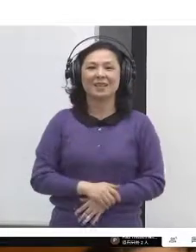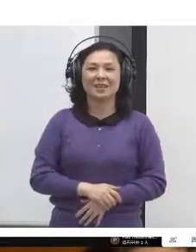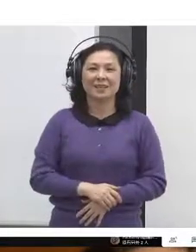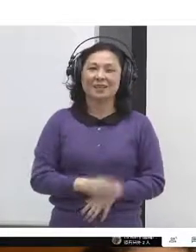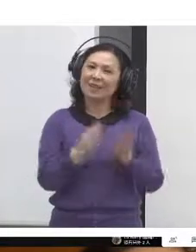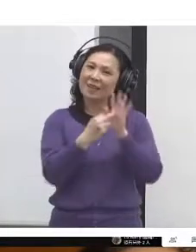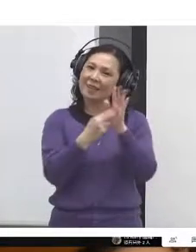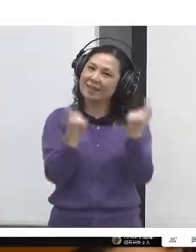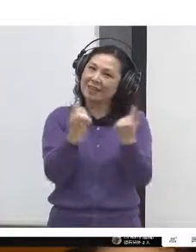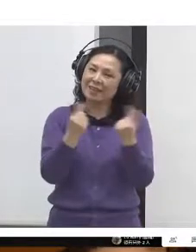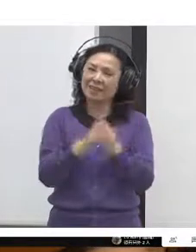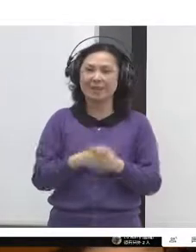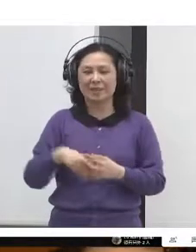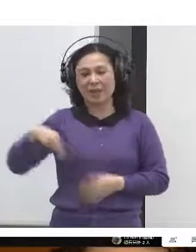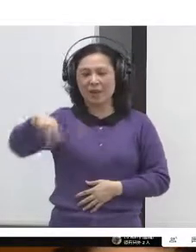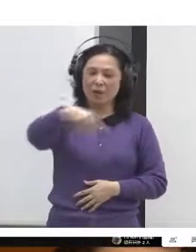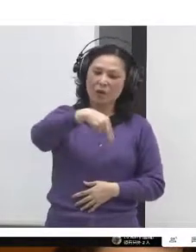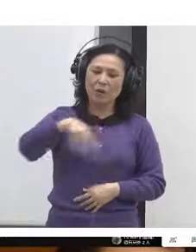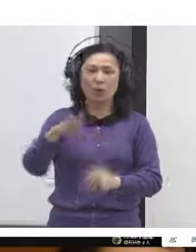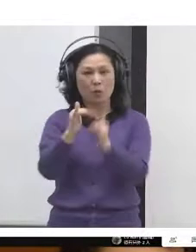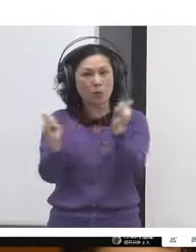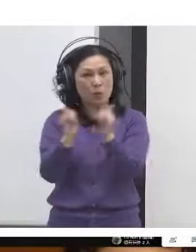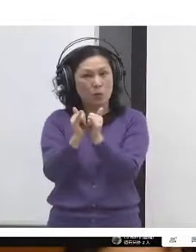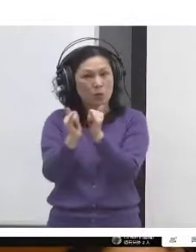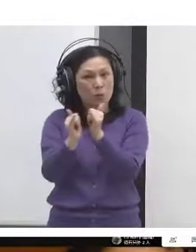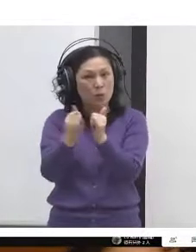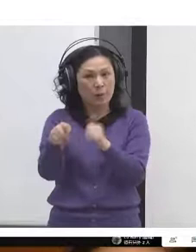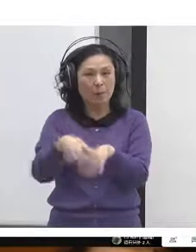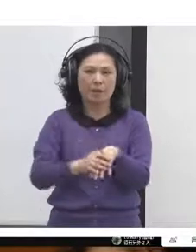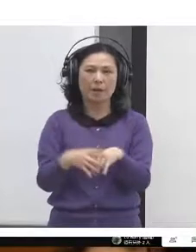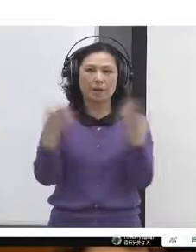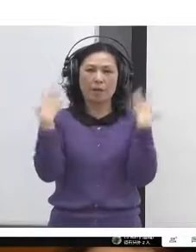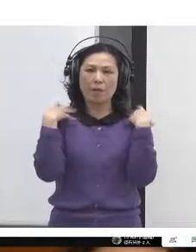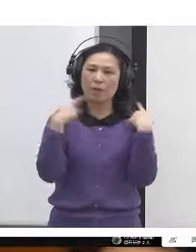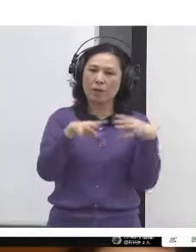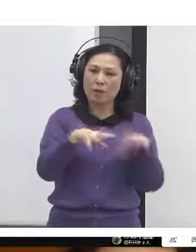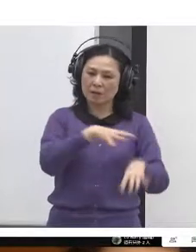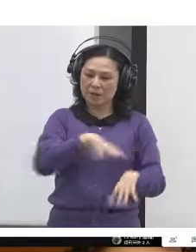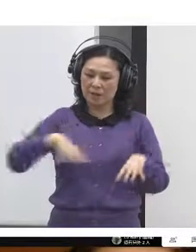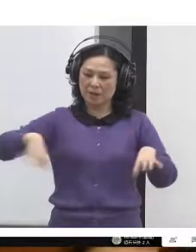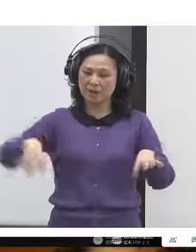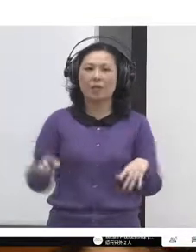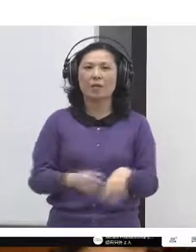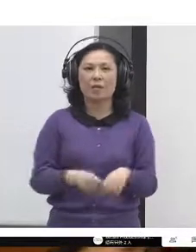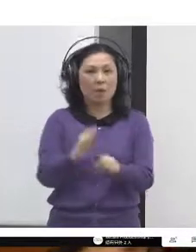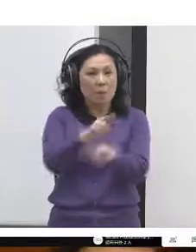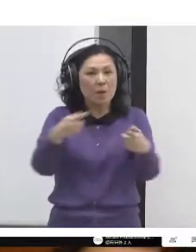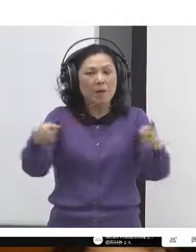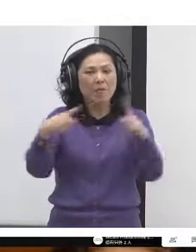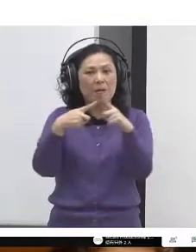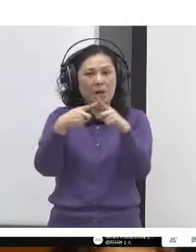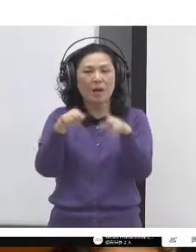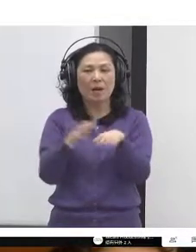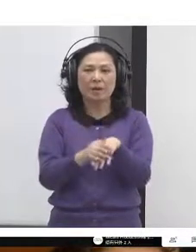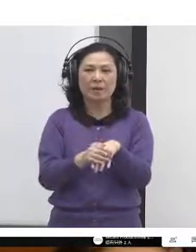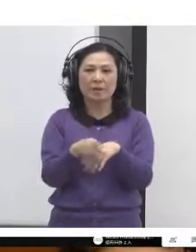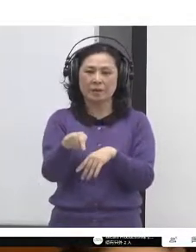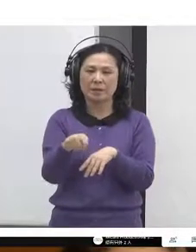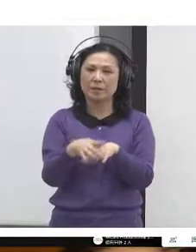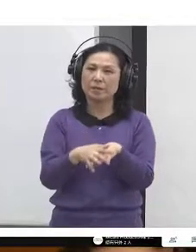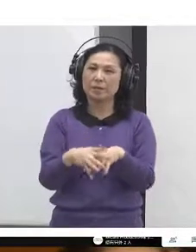responses to concerns that were brought up in the interpretive focus groups where there were conflicting perspectives or positions.